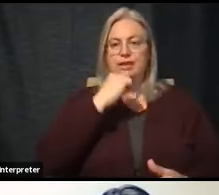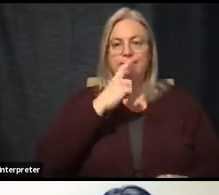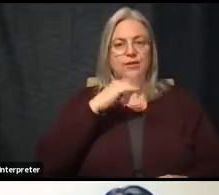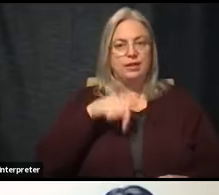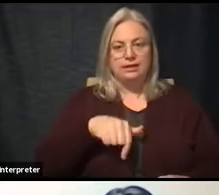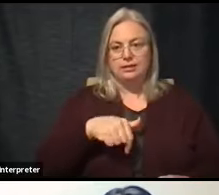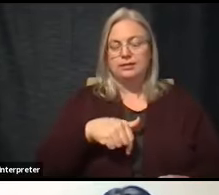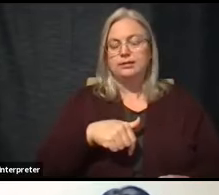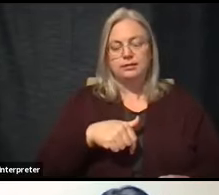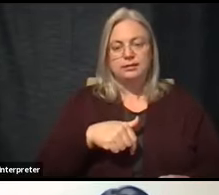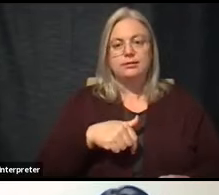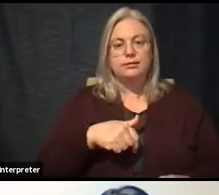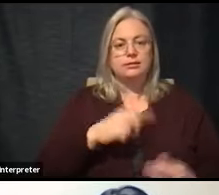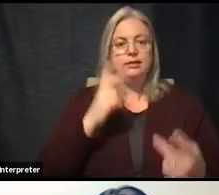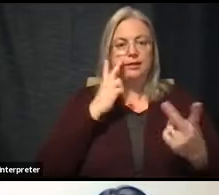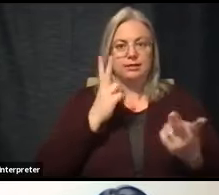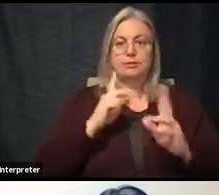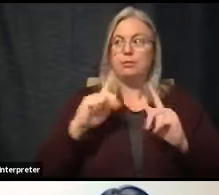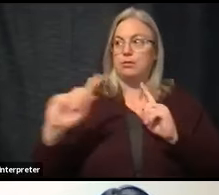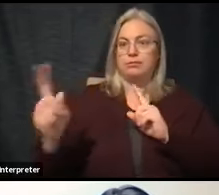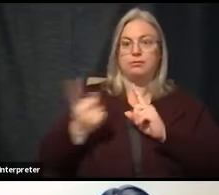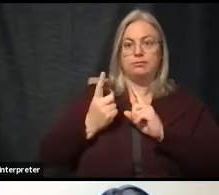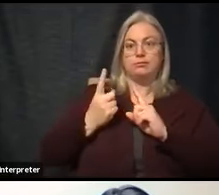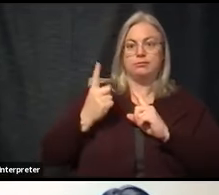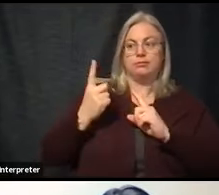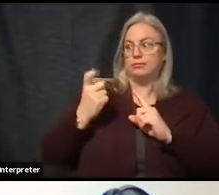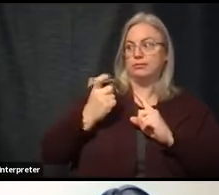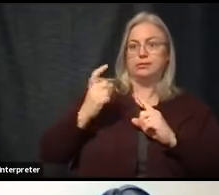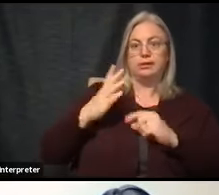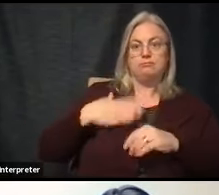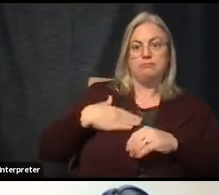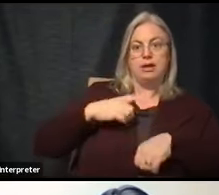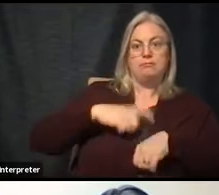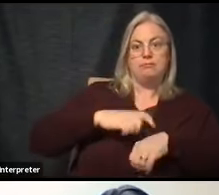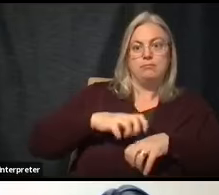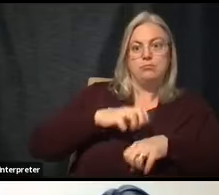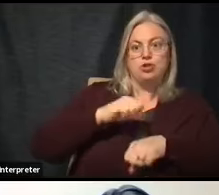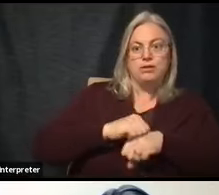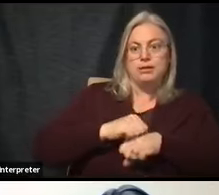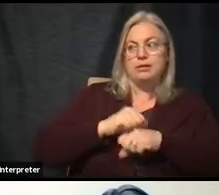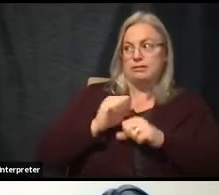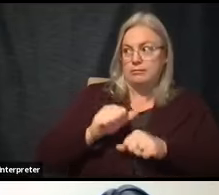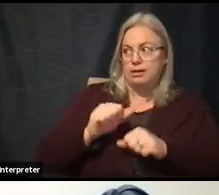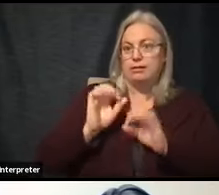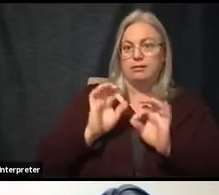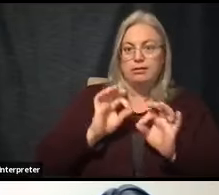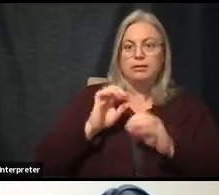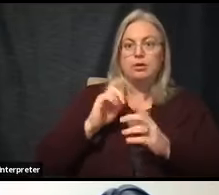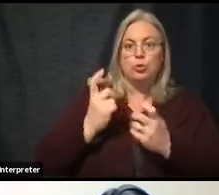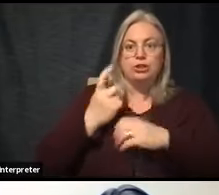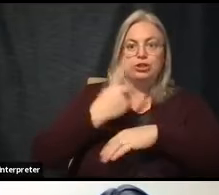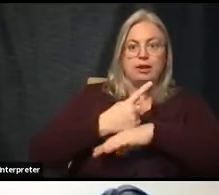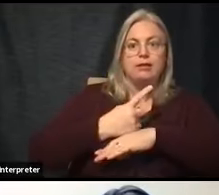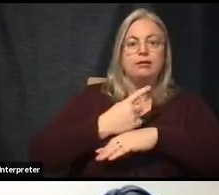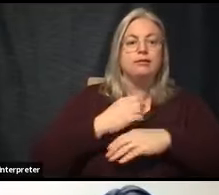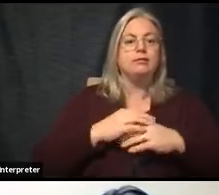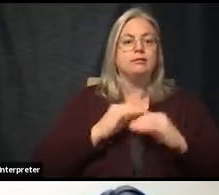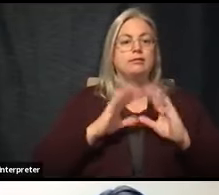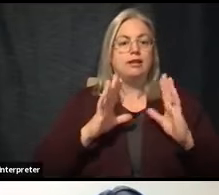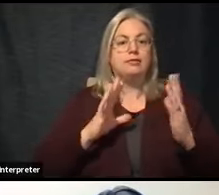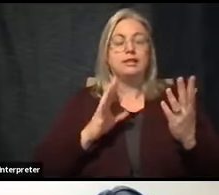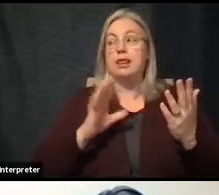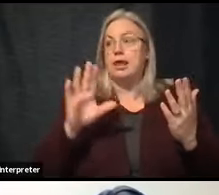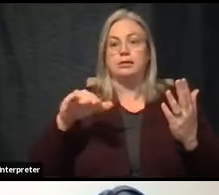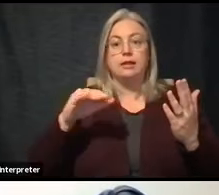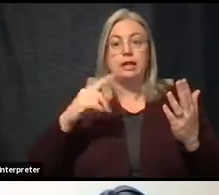And I've seen people that have approached me about the appointment and afford it. And then a few hours later, I hear from the, hey, we got